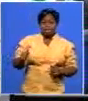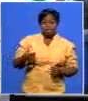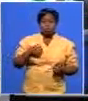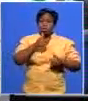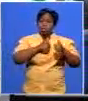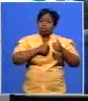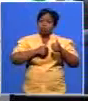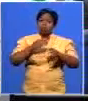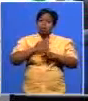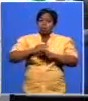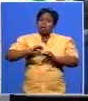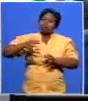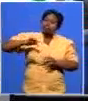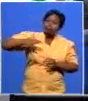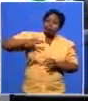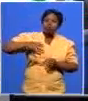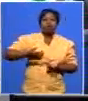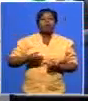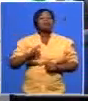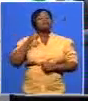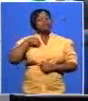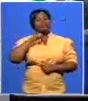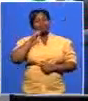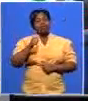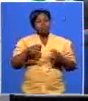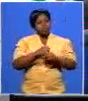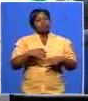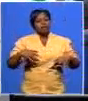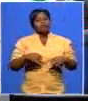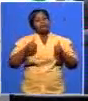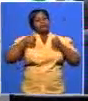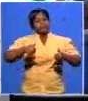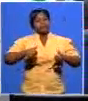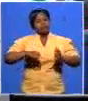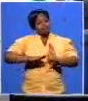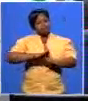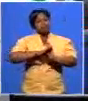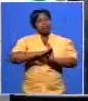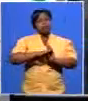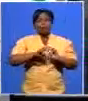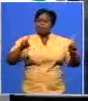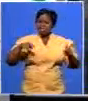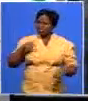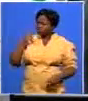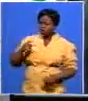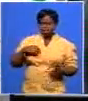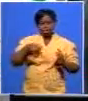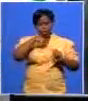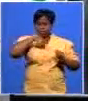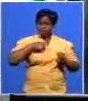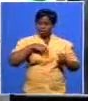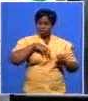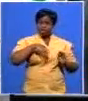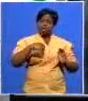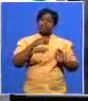perform so badly we have performed good but if you are if you look at it on paper we we're at 62